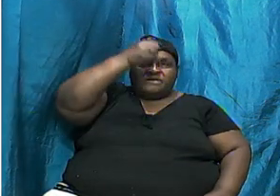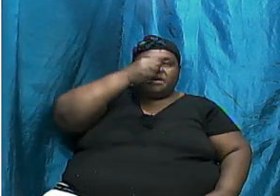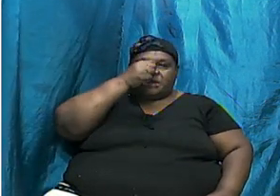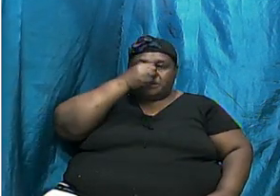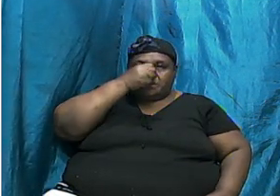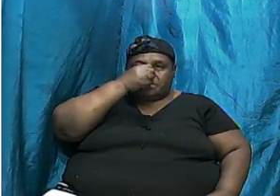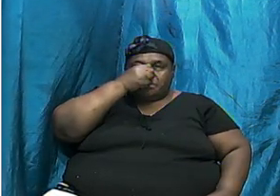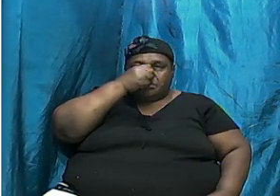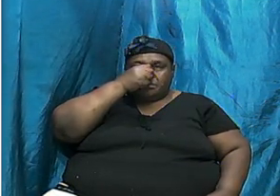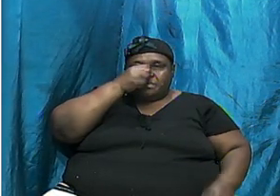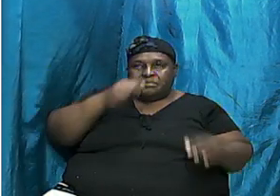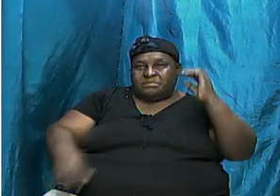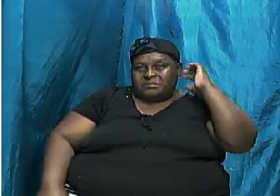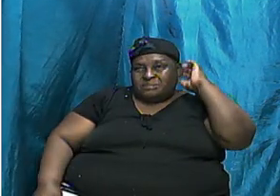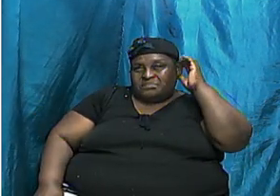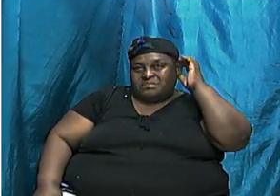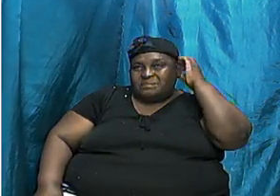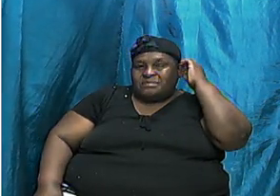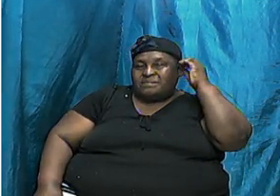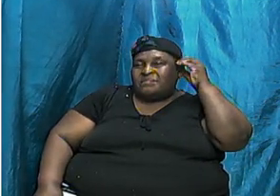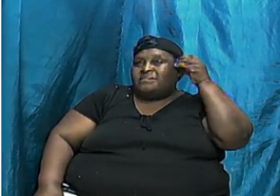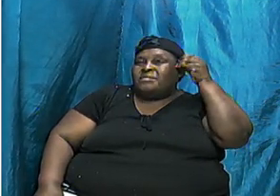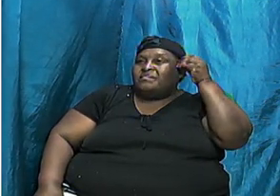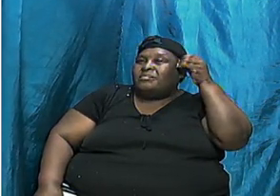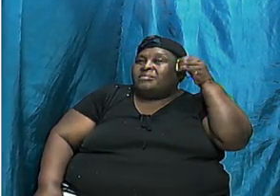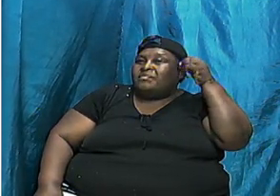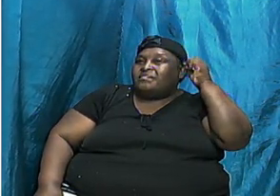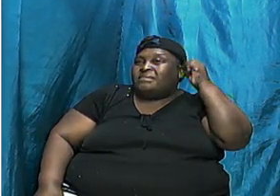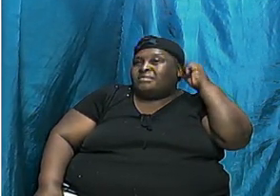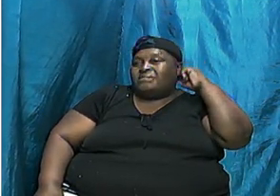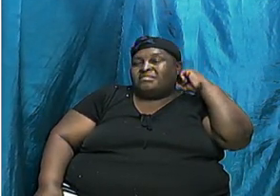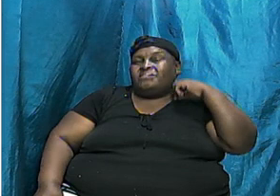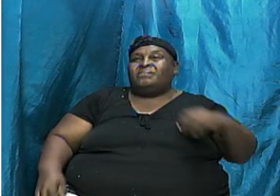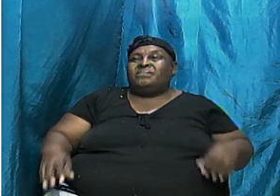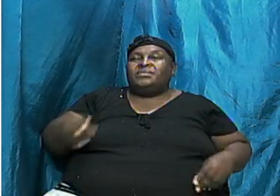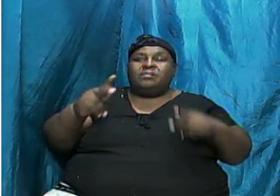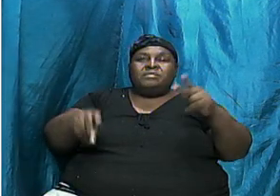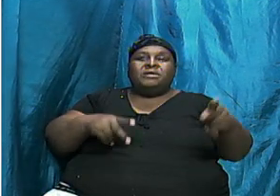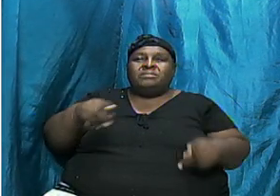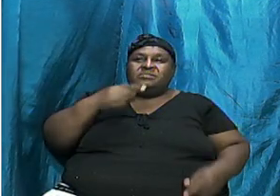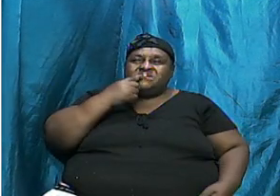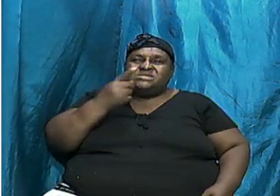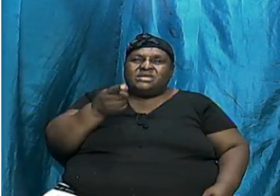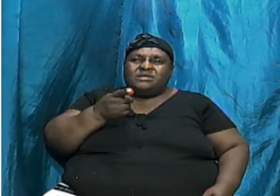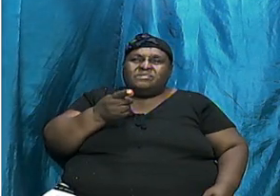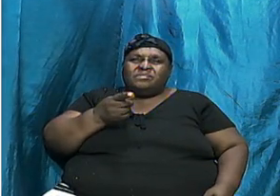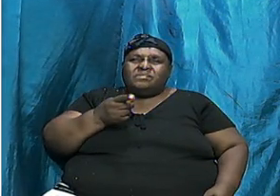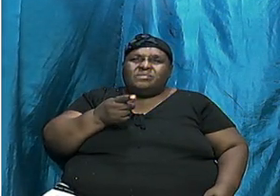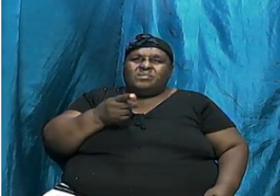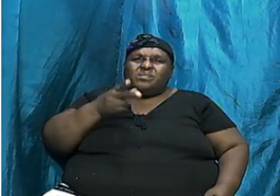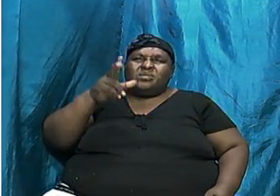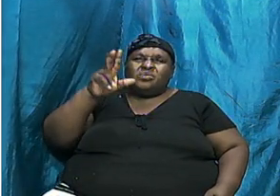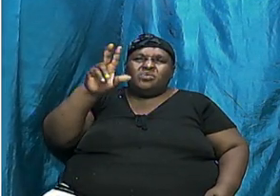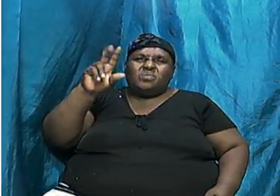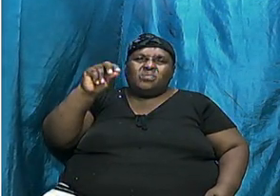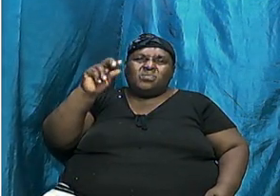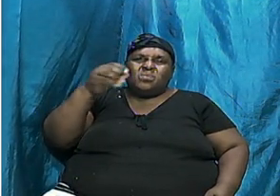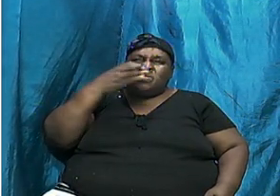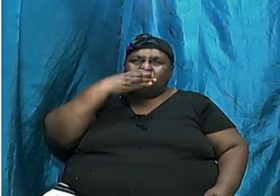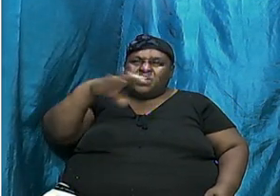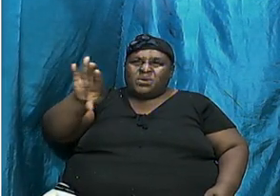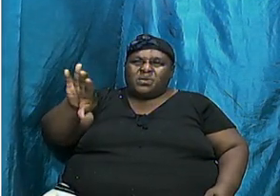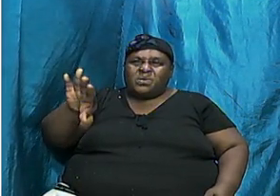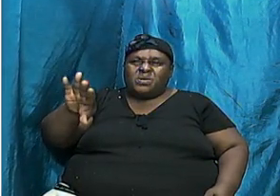Because, you know Folks argue that There was no curse passed down